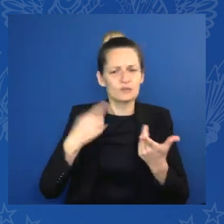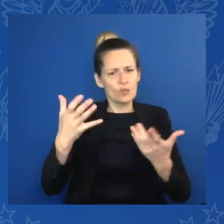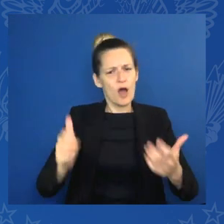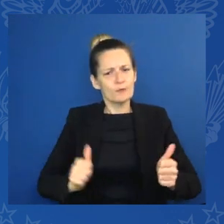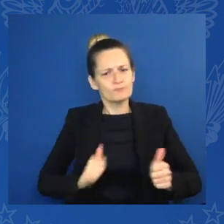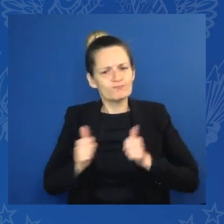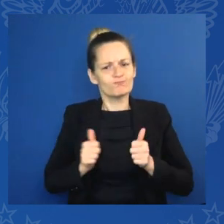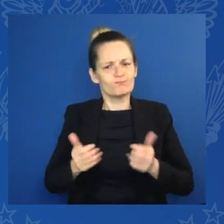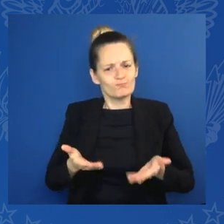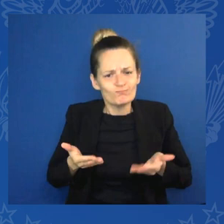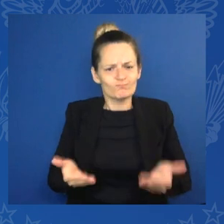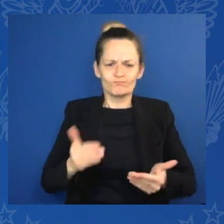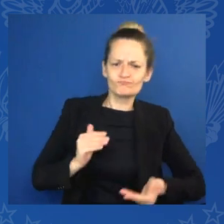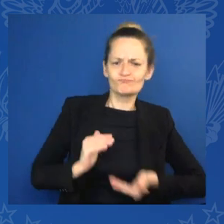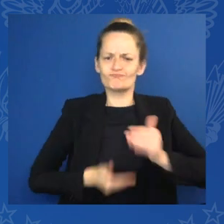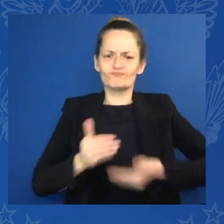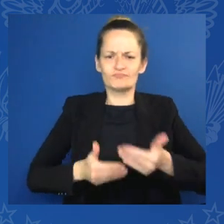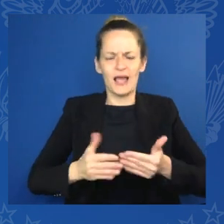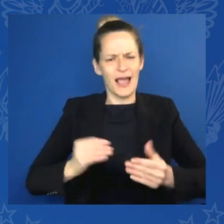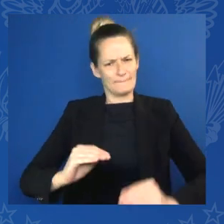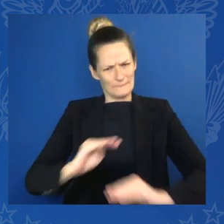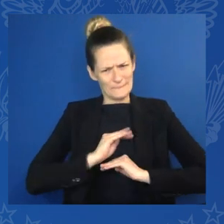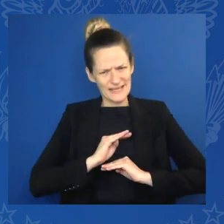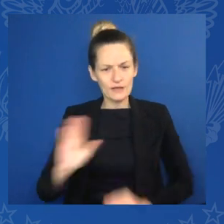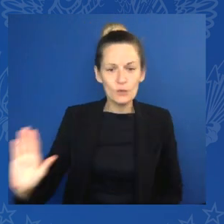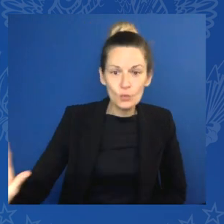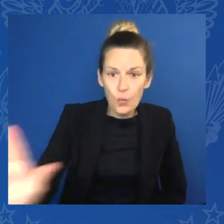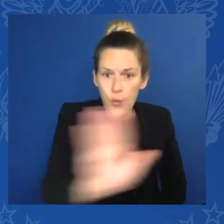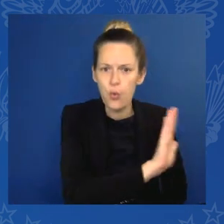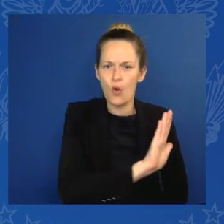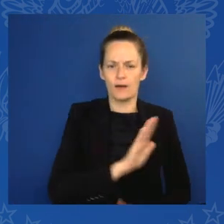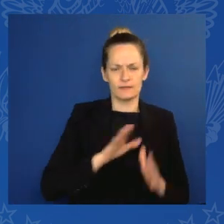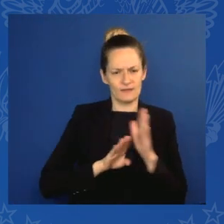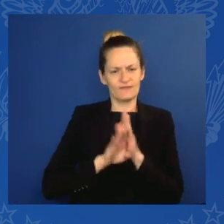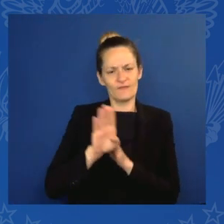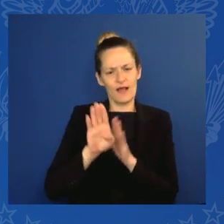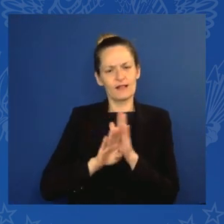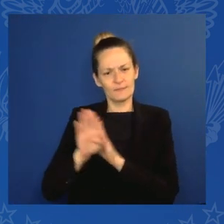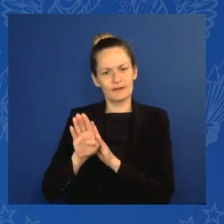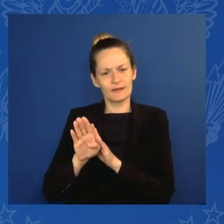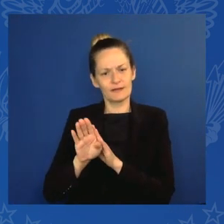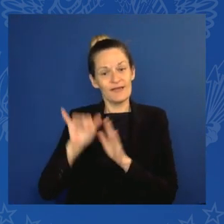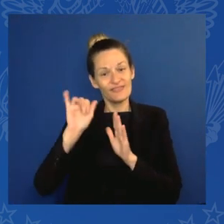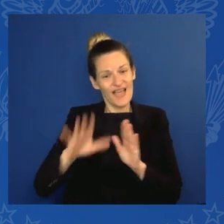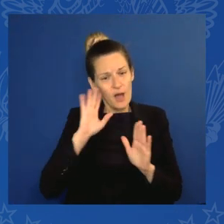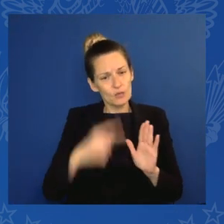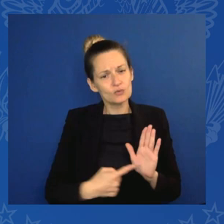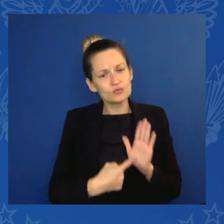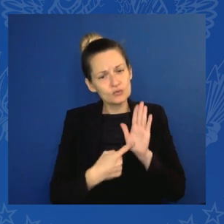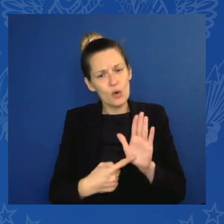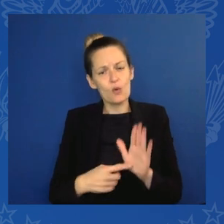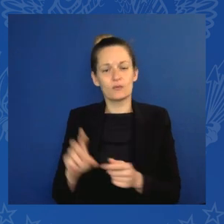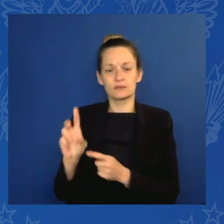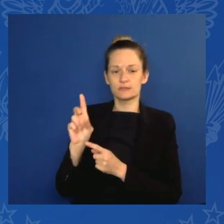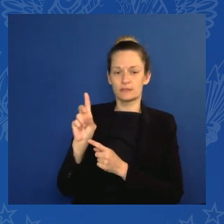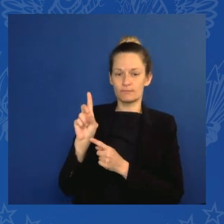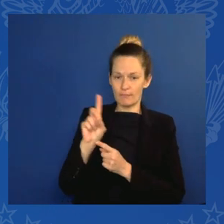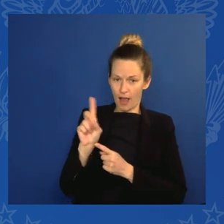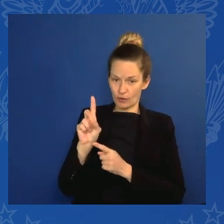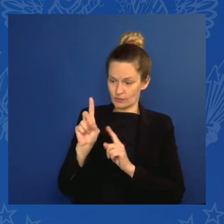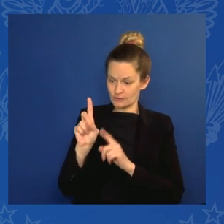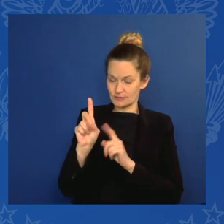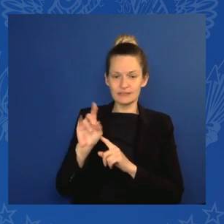development needs. In doing so, we'll show once again that democracies are prepared and meet the moment.